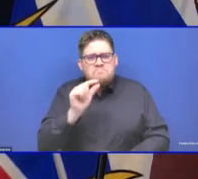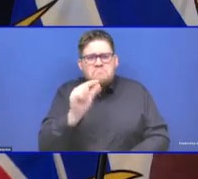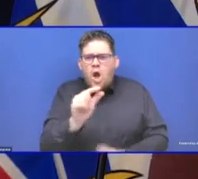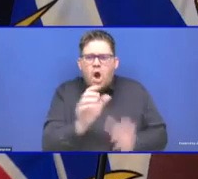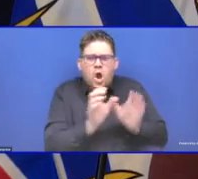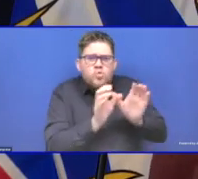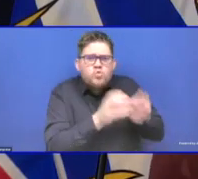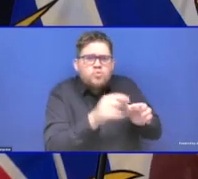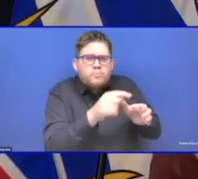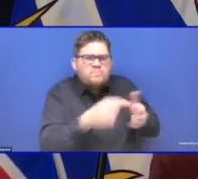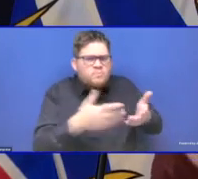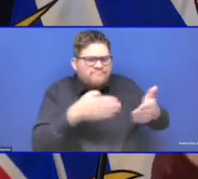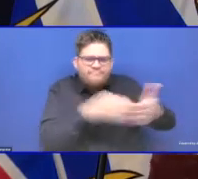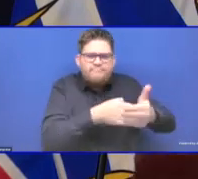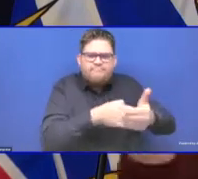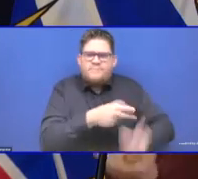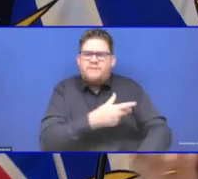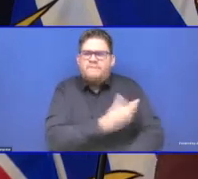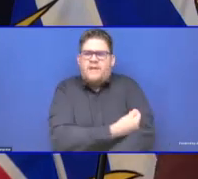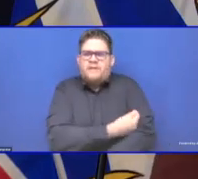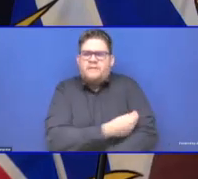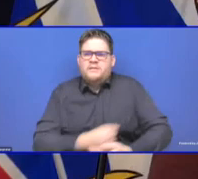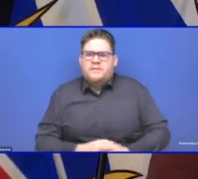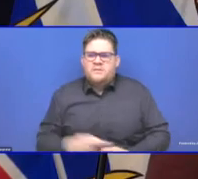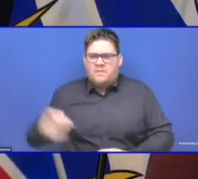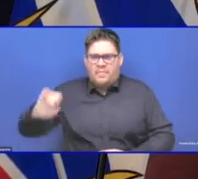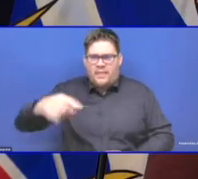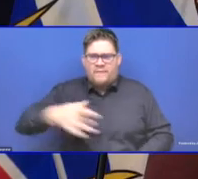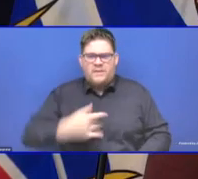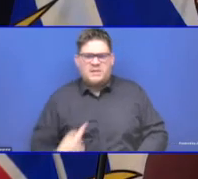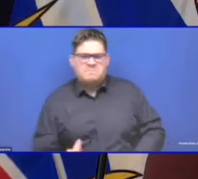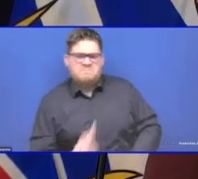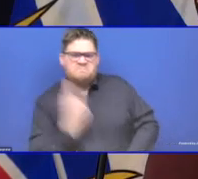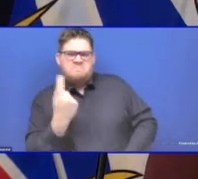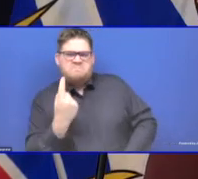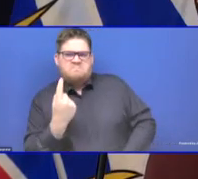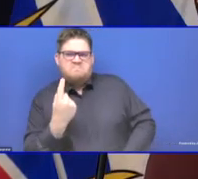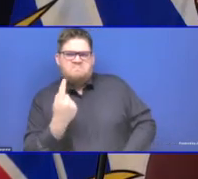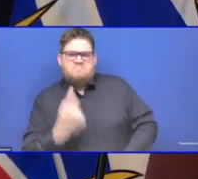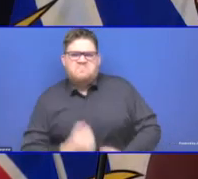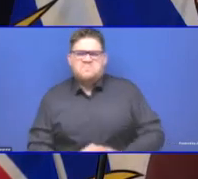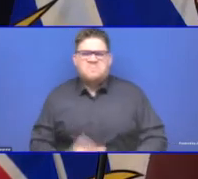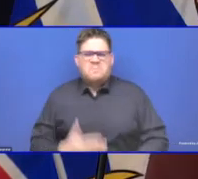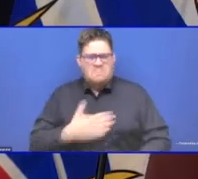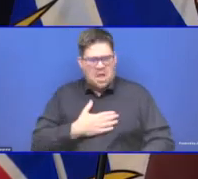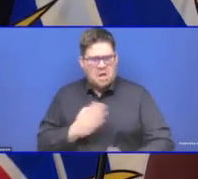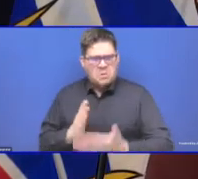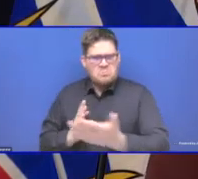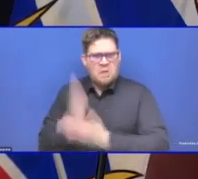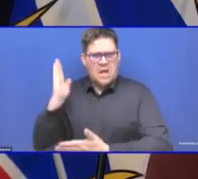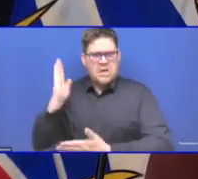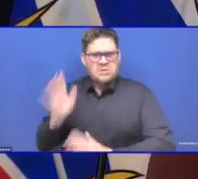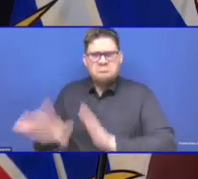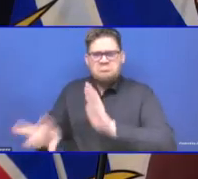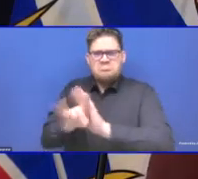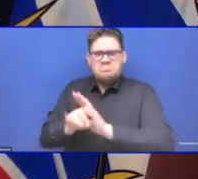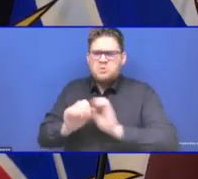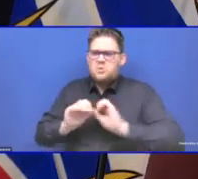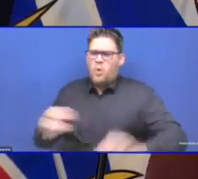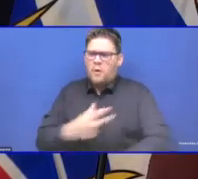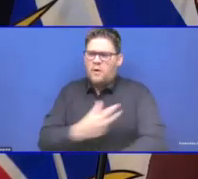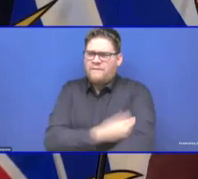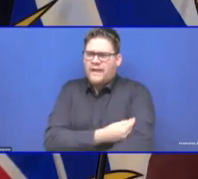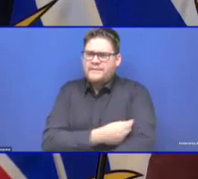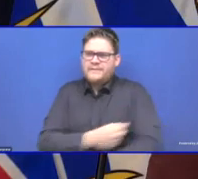a community and working together to the common foe, which is this virus that has affected all of